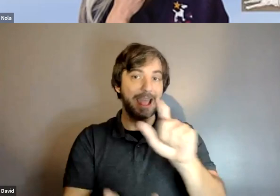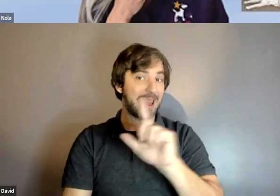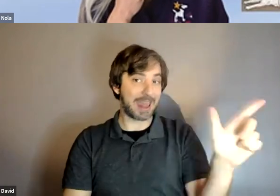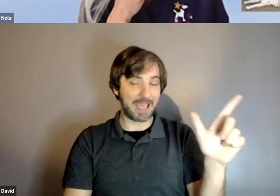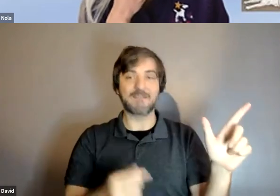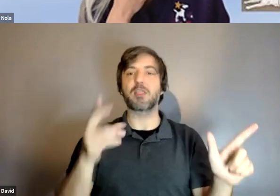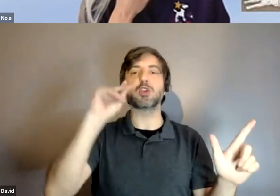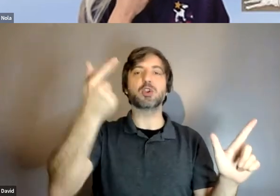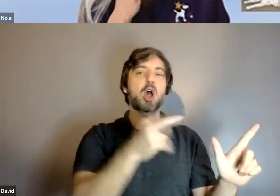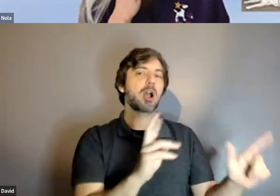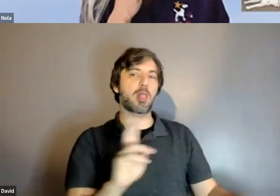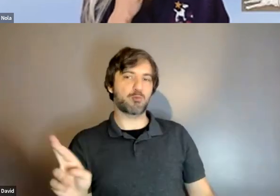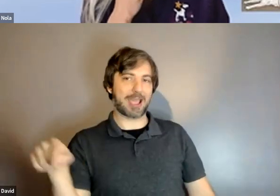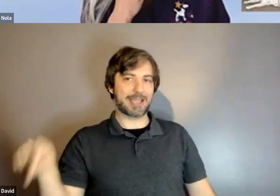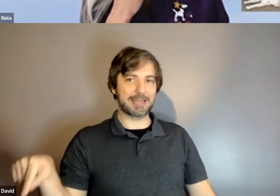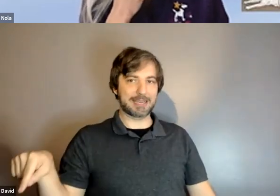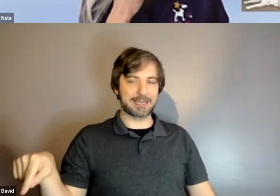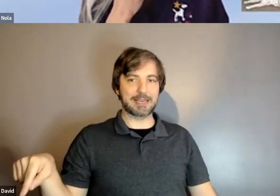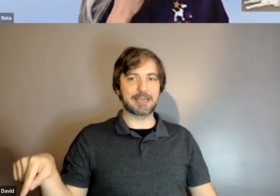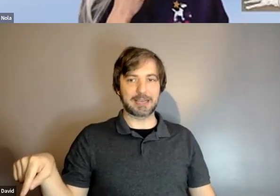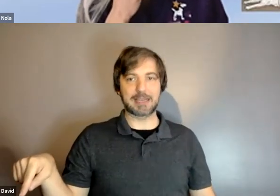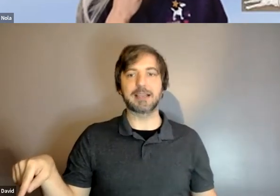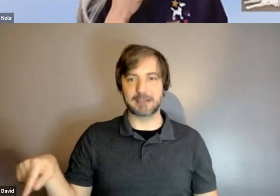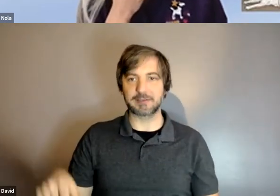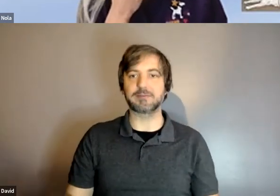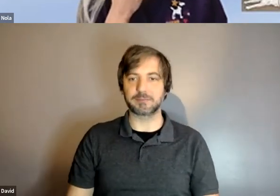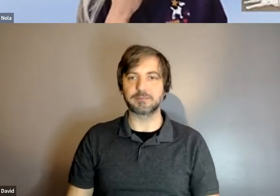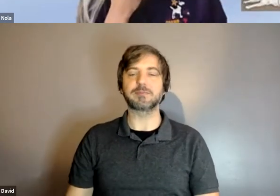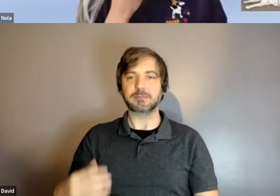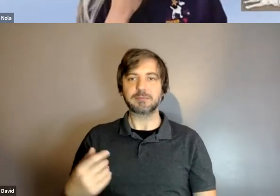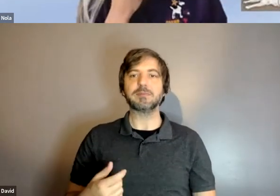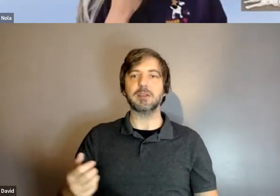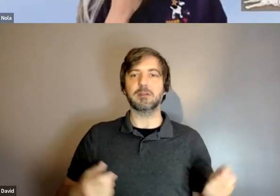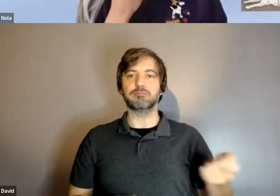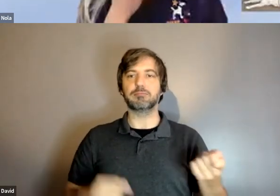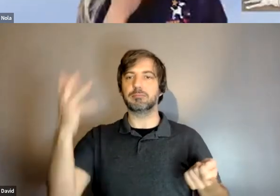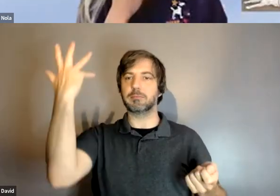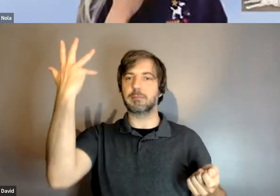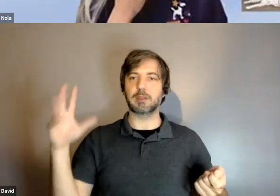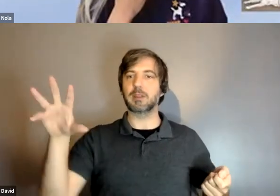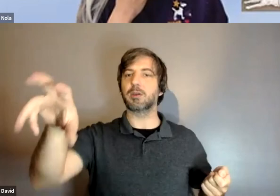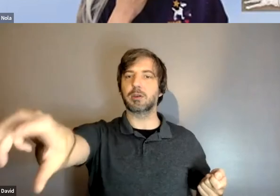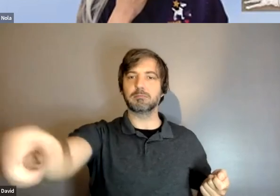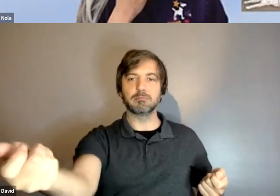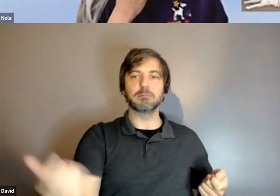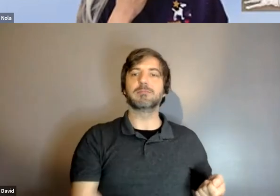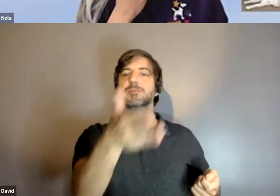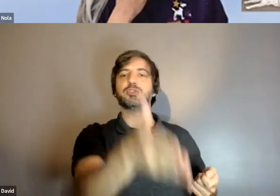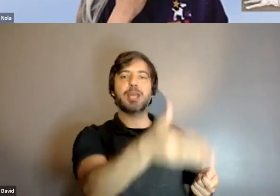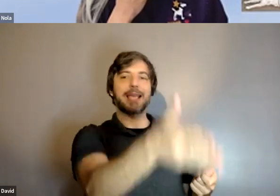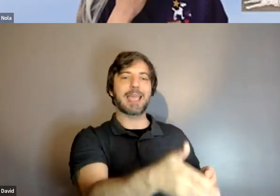and and you use your left dominant hand to grab a door hold a handrail shake hands etc